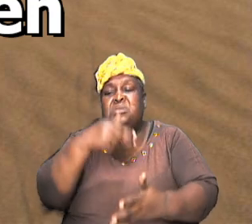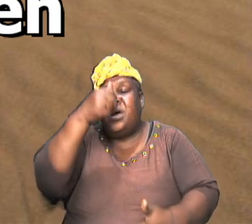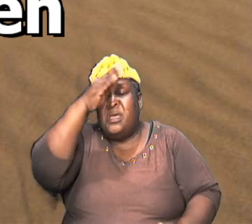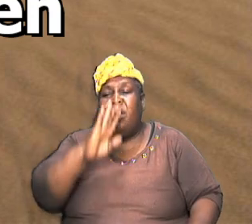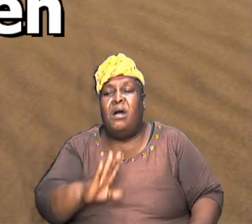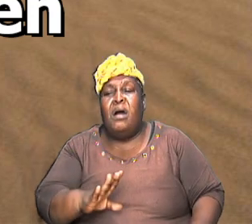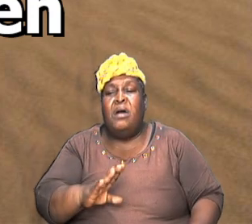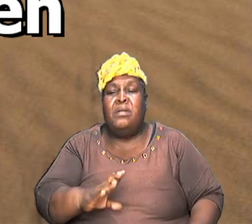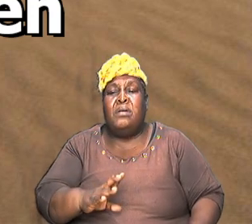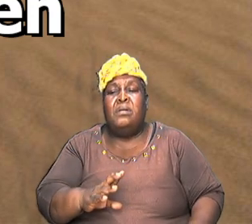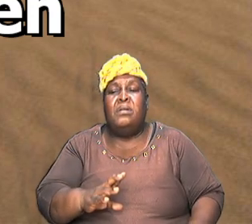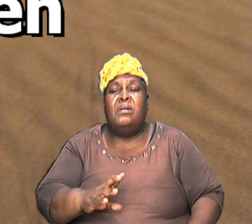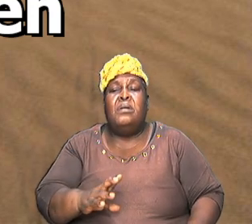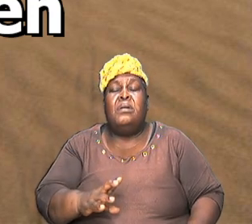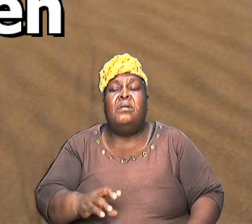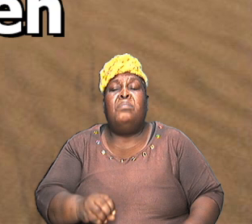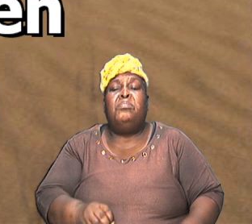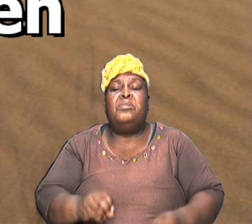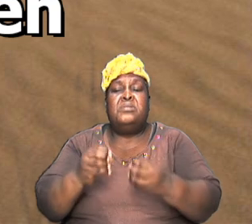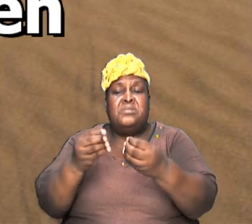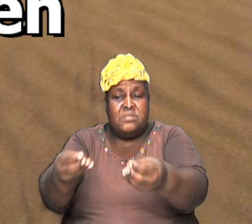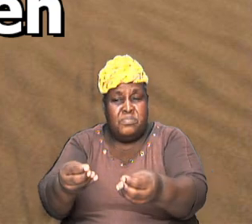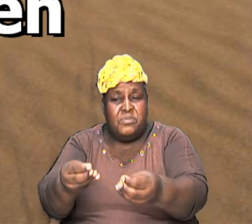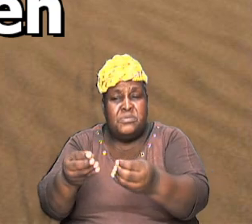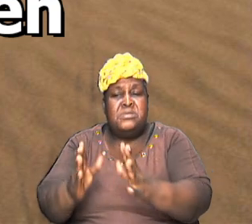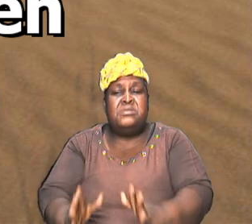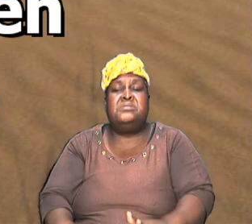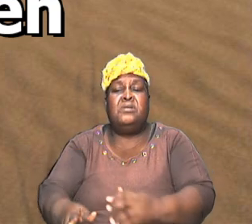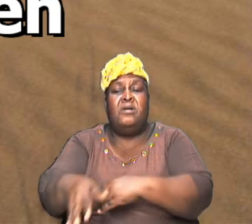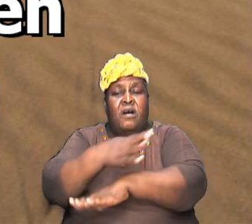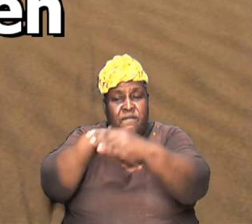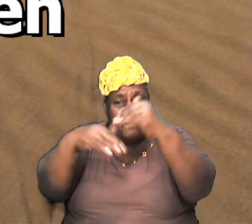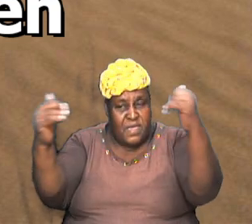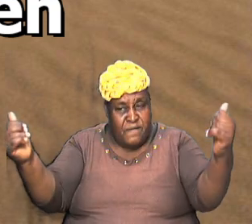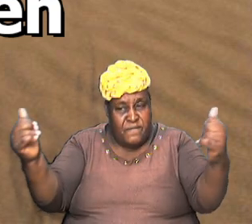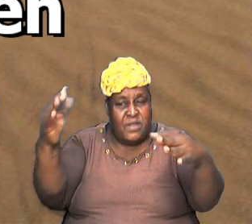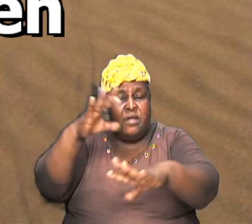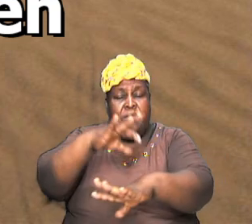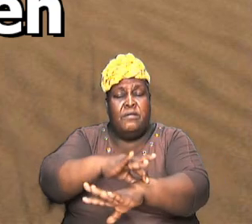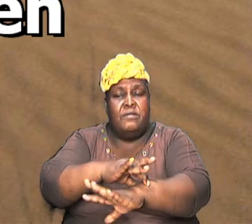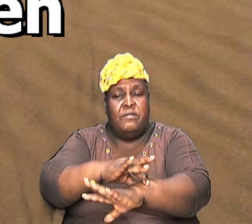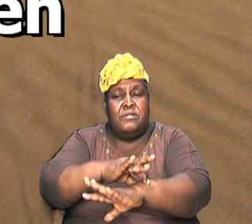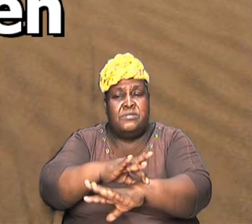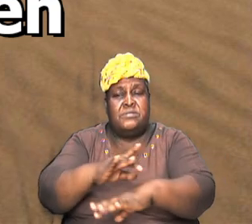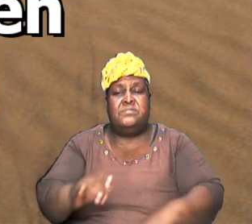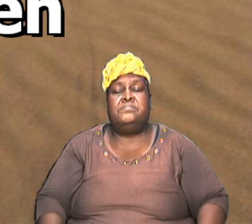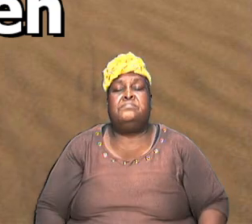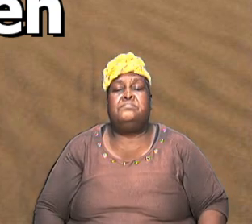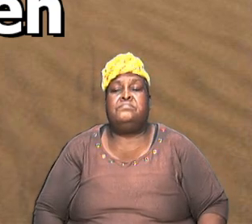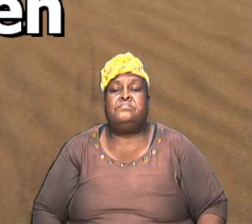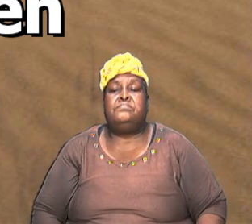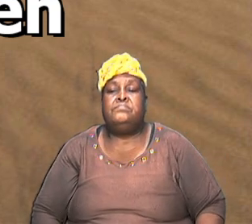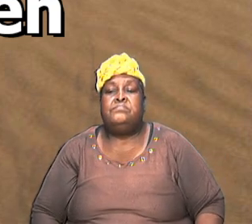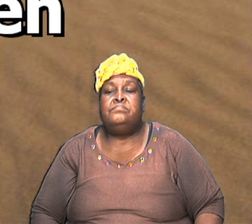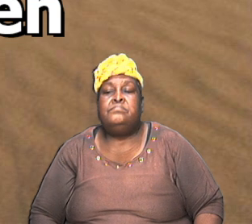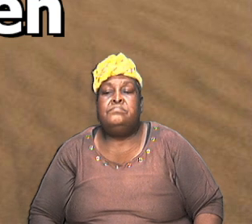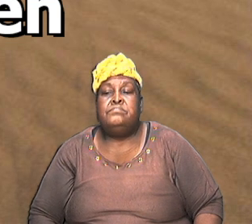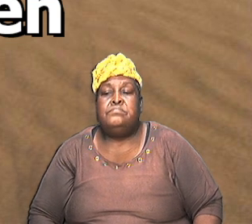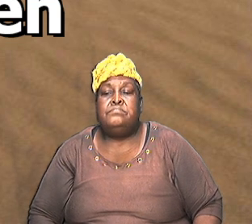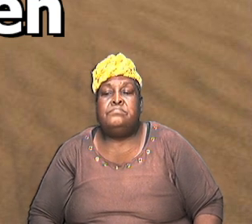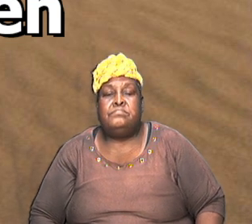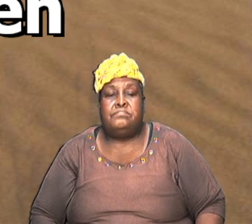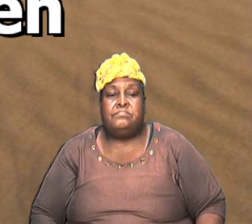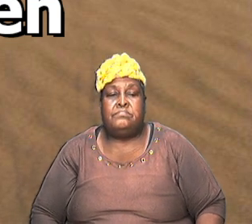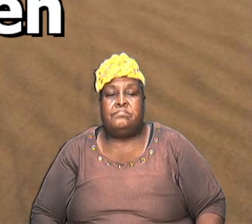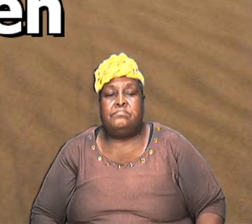God possessor of heaven and earth and